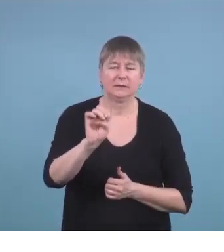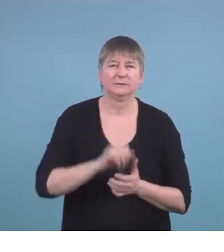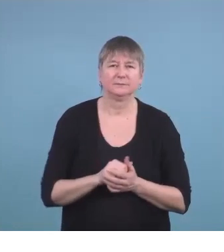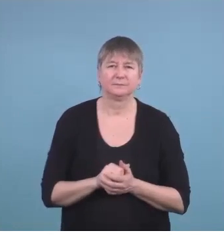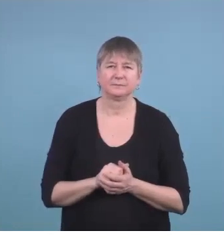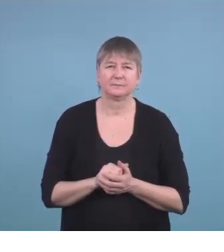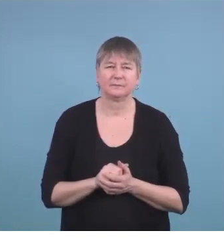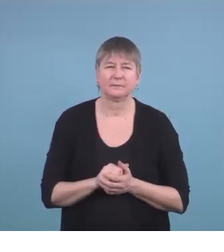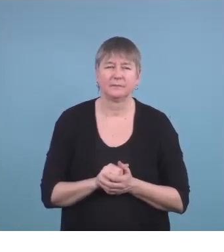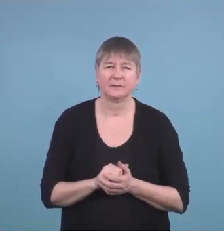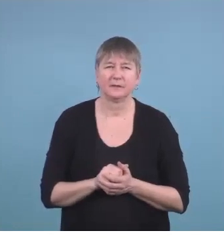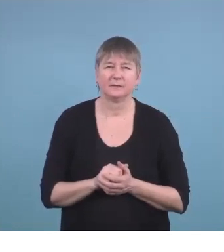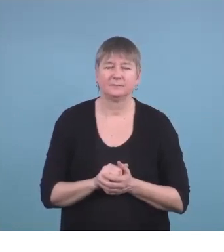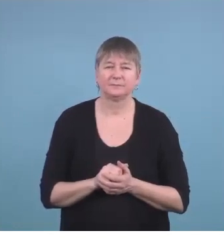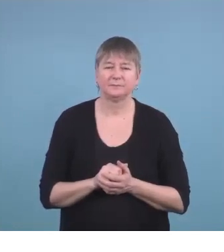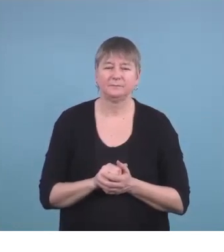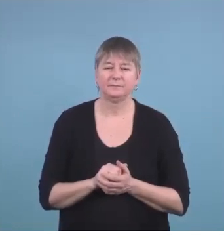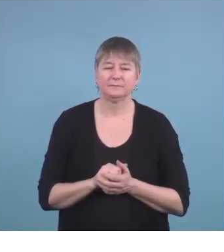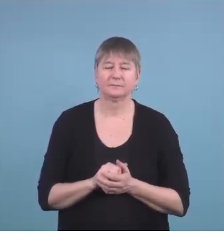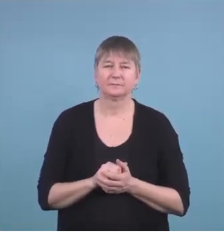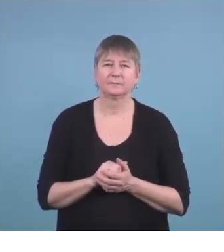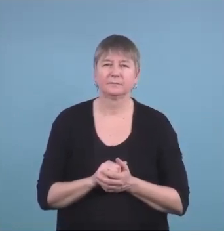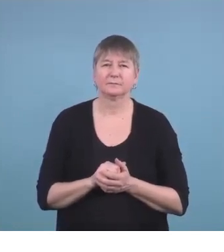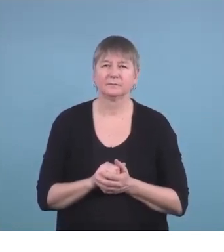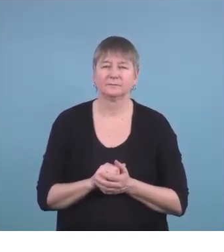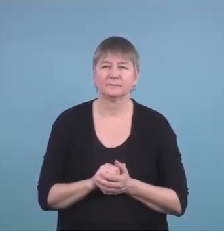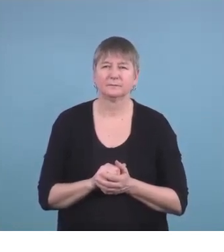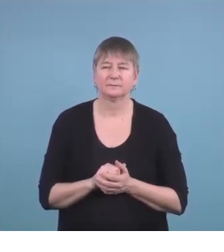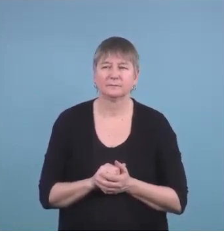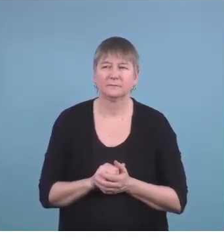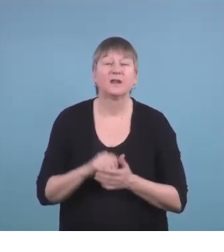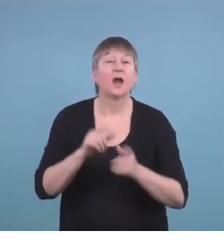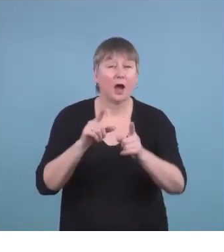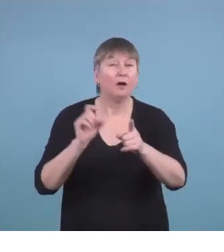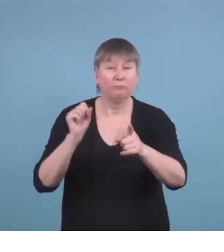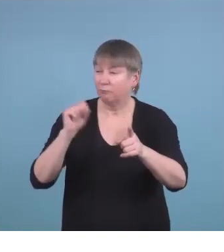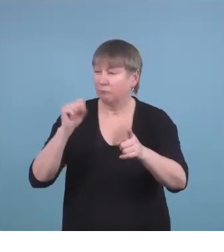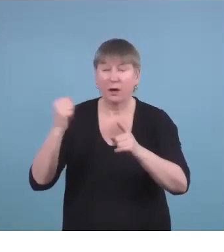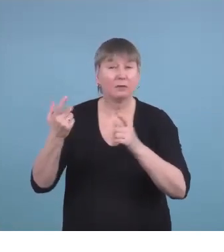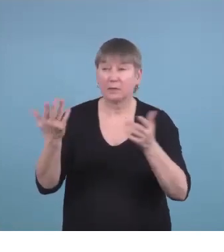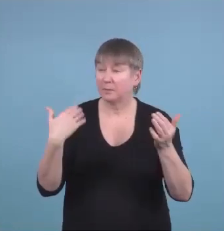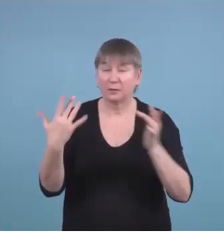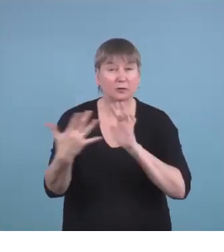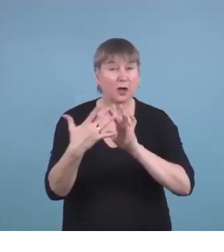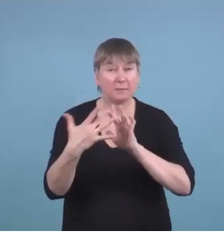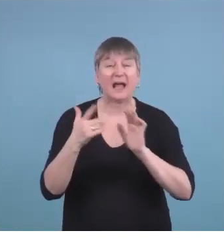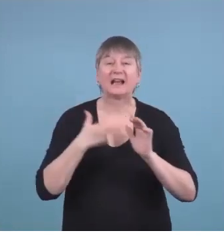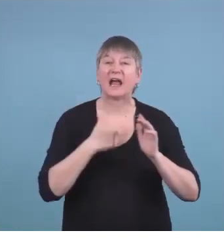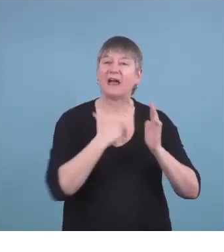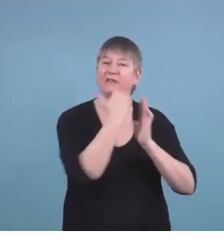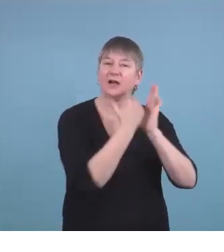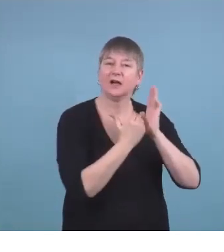some of those, that information, like I have a guideline for health professionals about FSA,